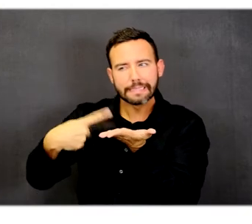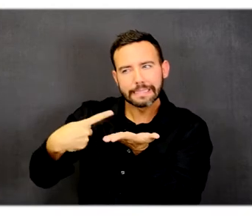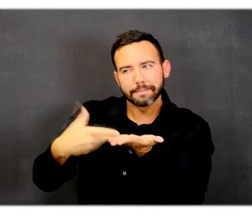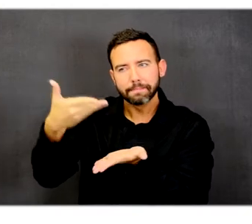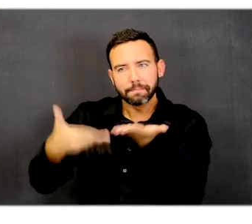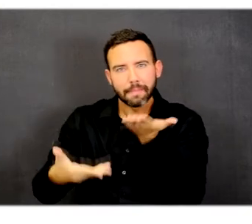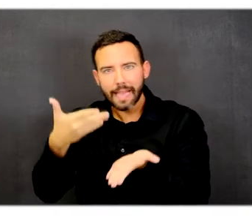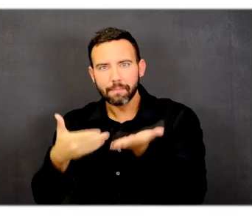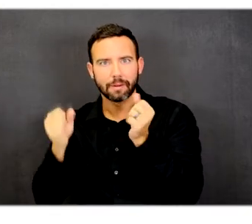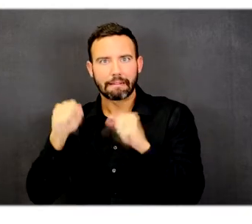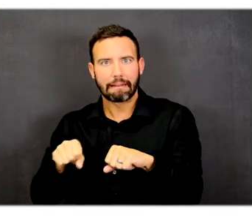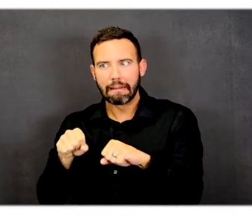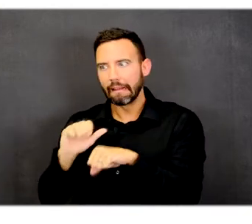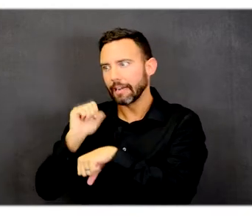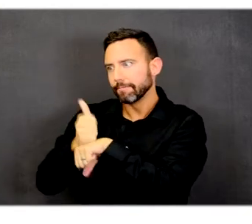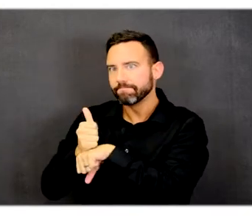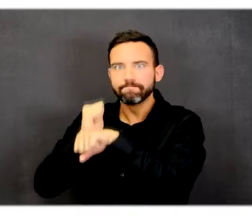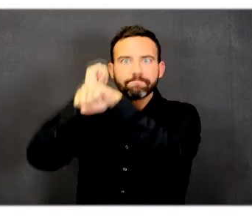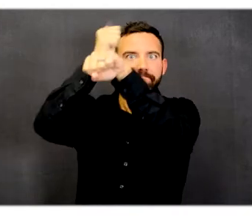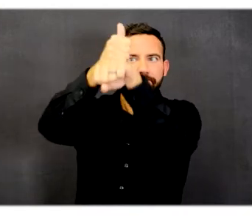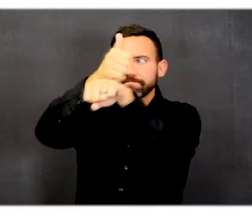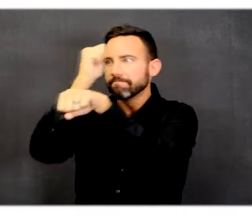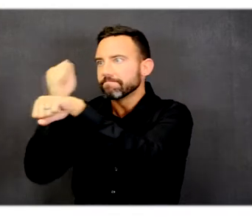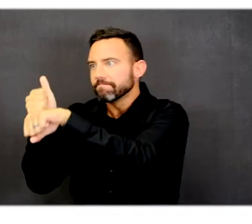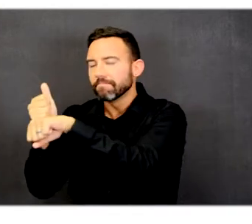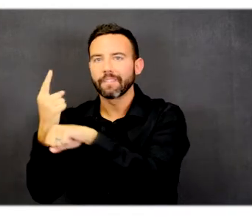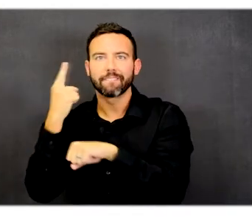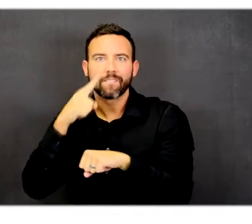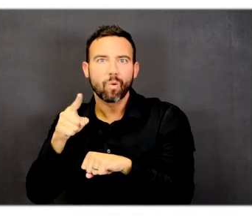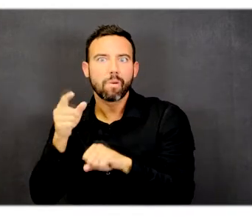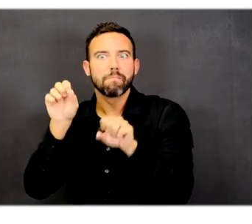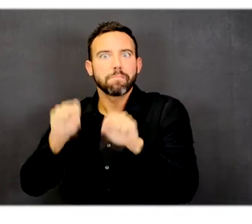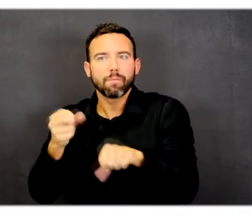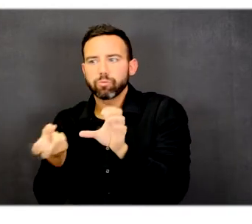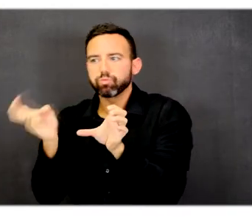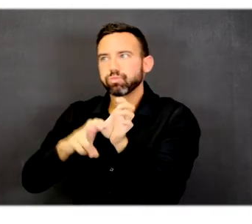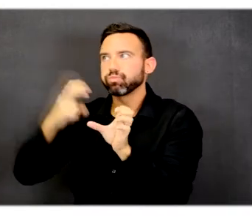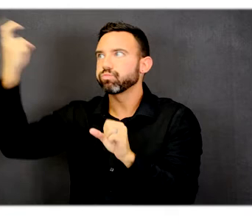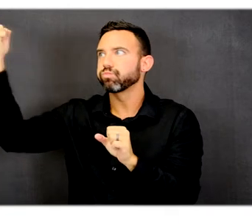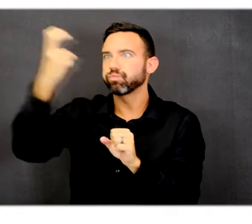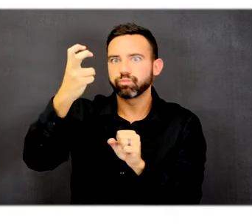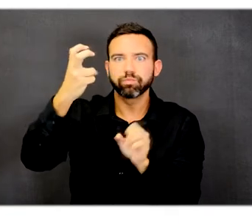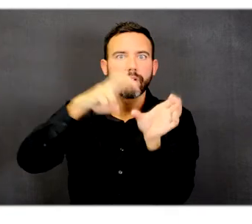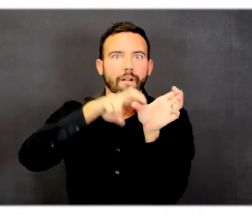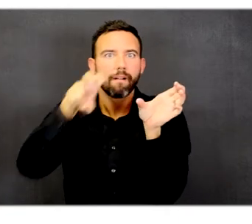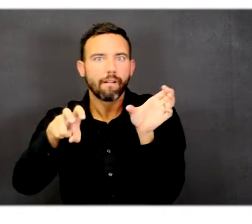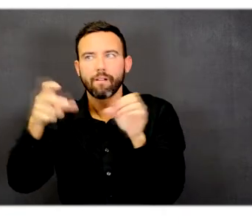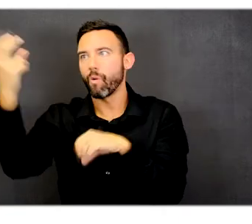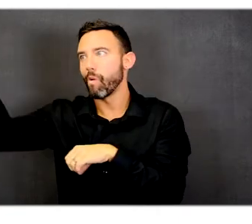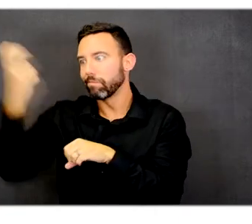corridors running along Burleson where there may be an additional drop off in the future.